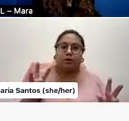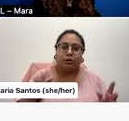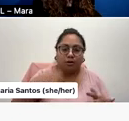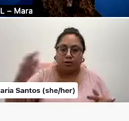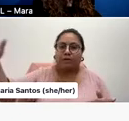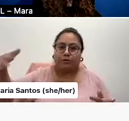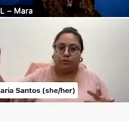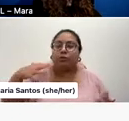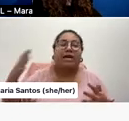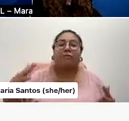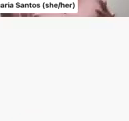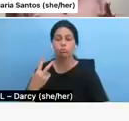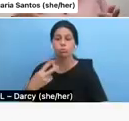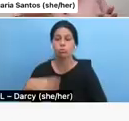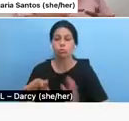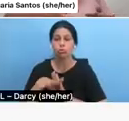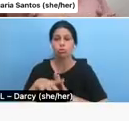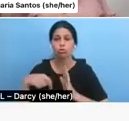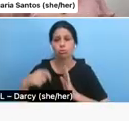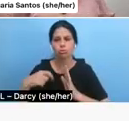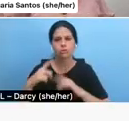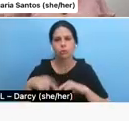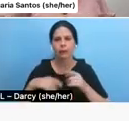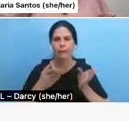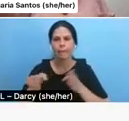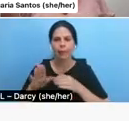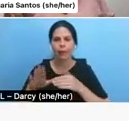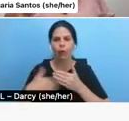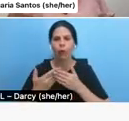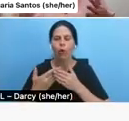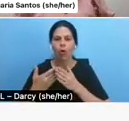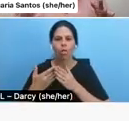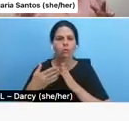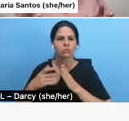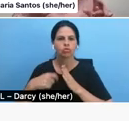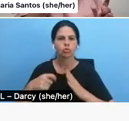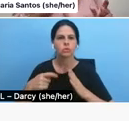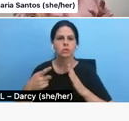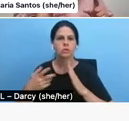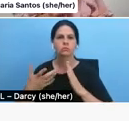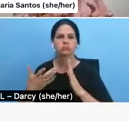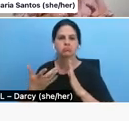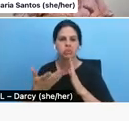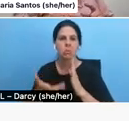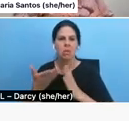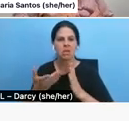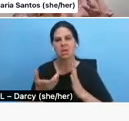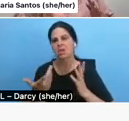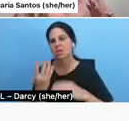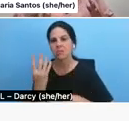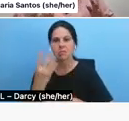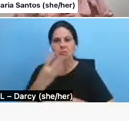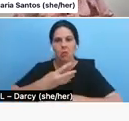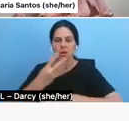actually know that you'll, you can't really plan out all of the shoots that you'll need. So maybe that could take four days out of your, uh,